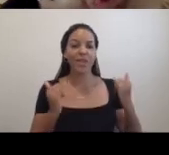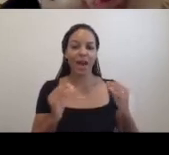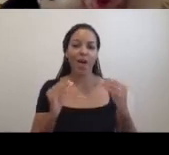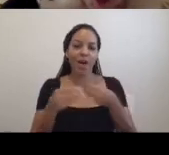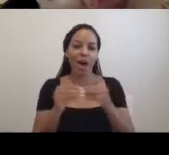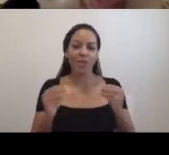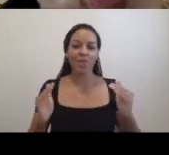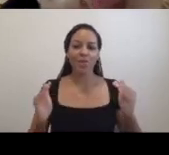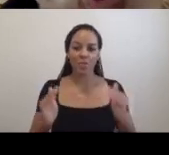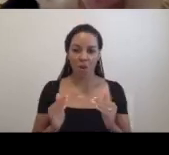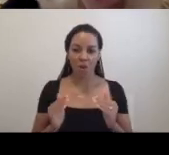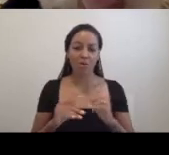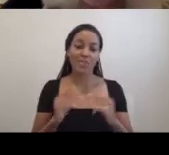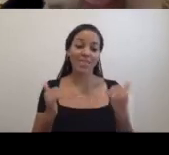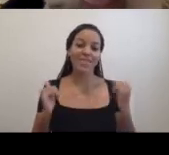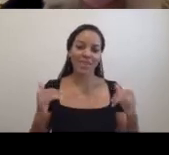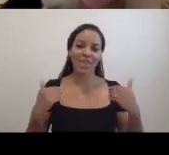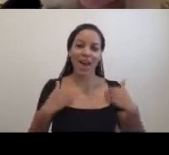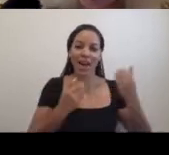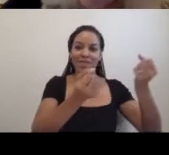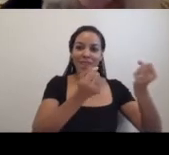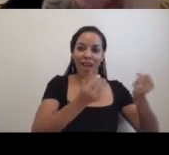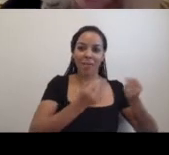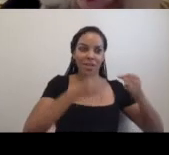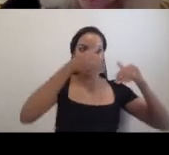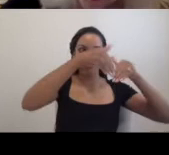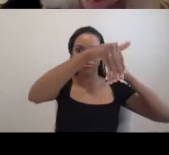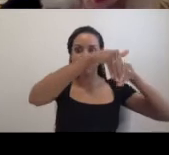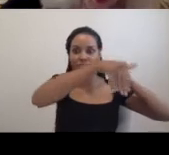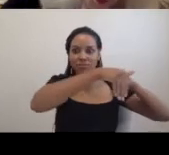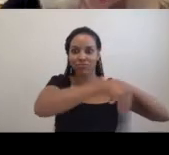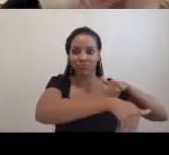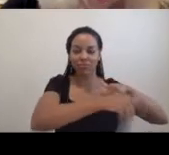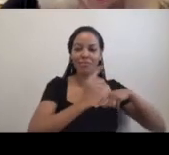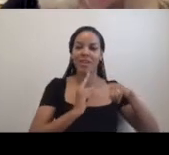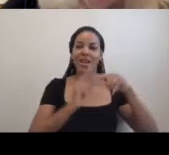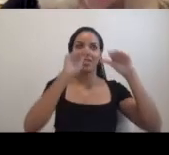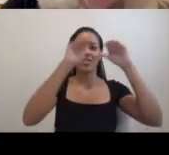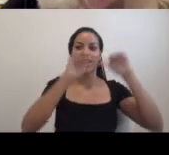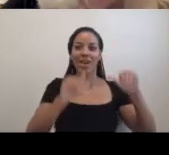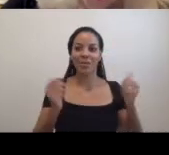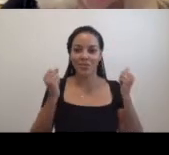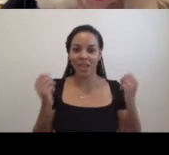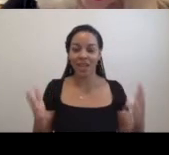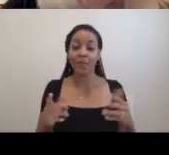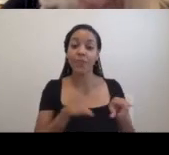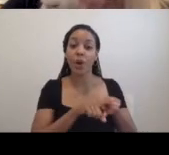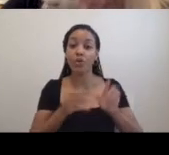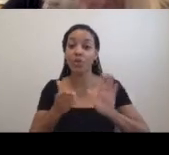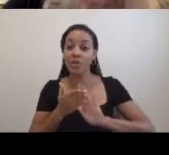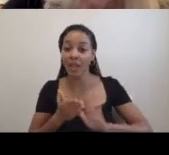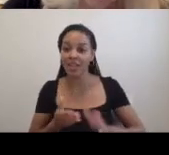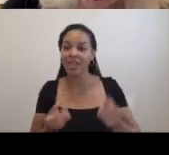is still chock full of file cabinets, storage cabinets and shelves. Also, sanitation provides storage